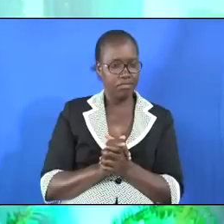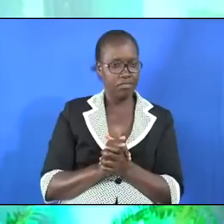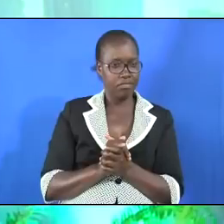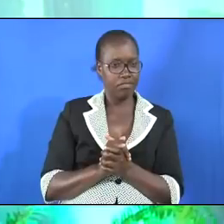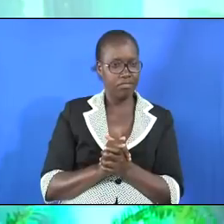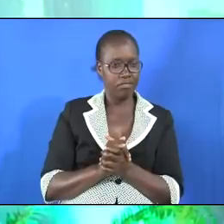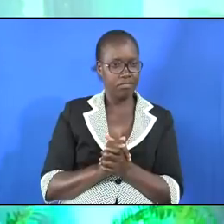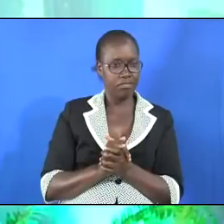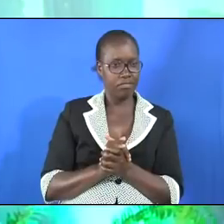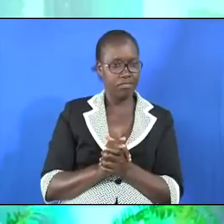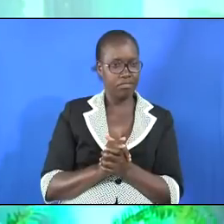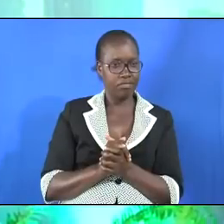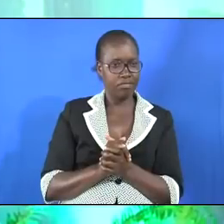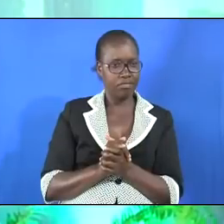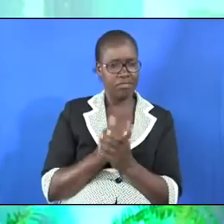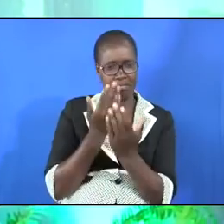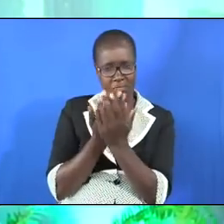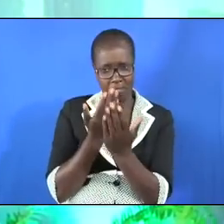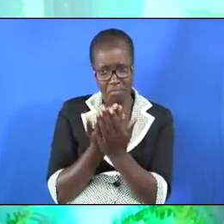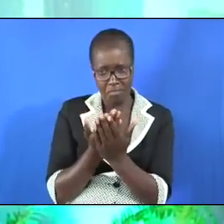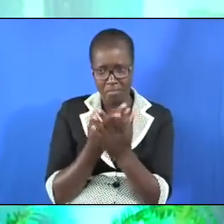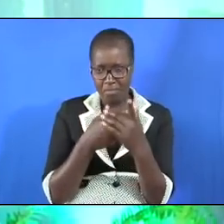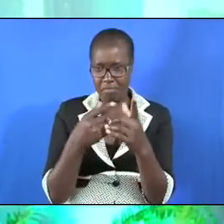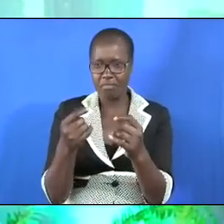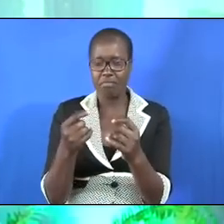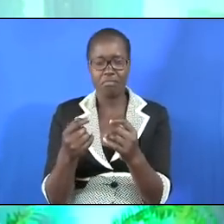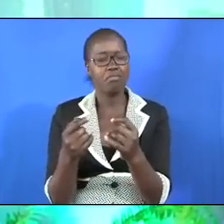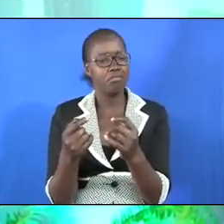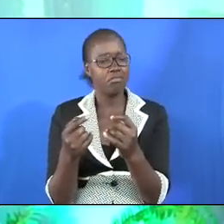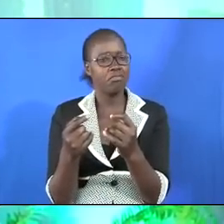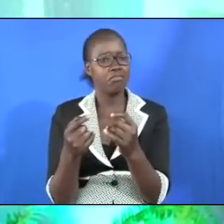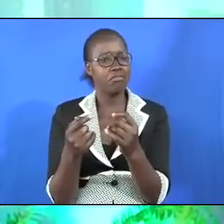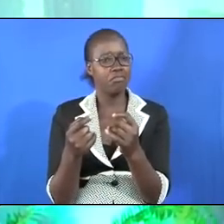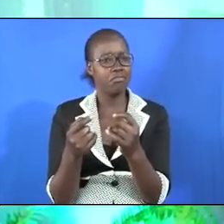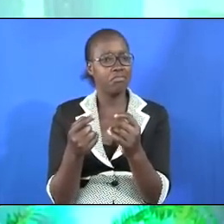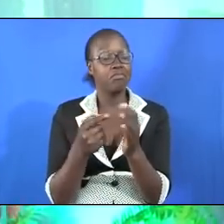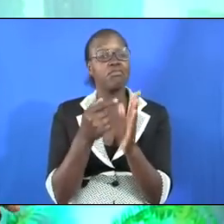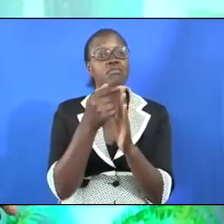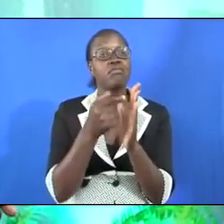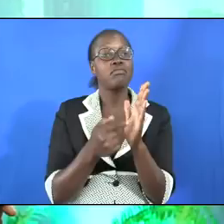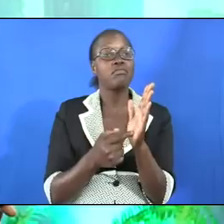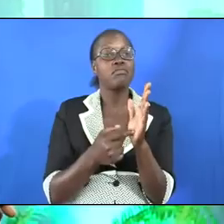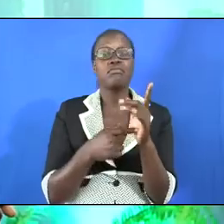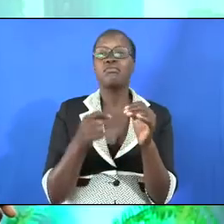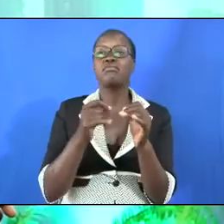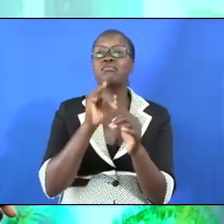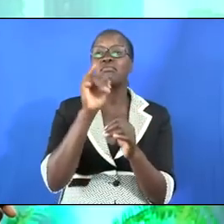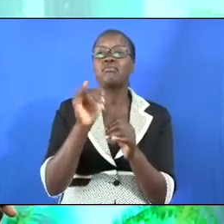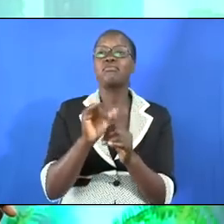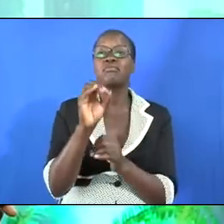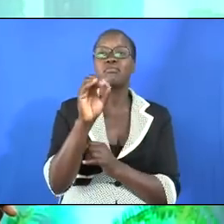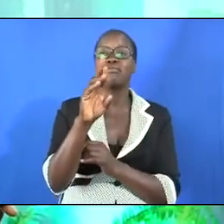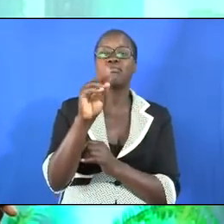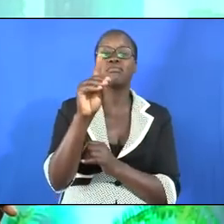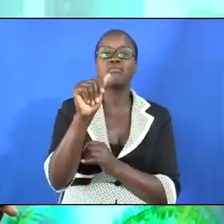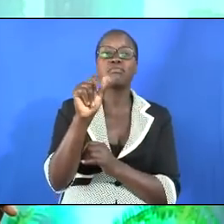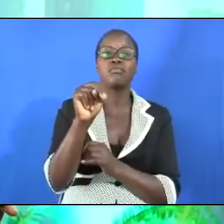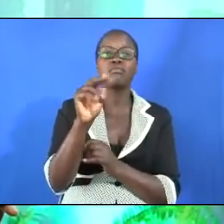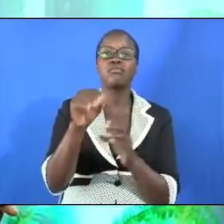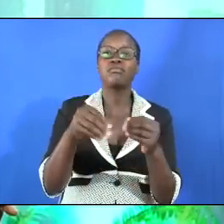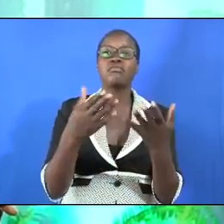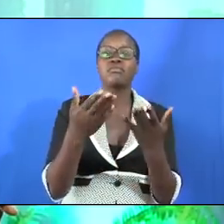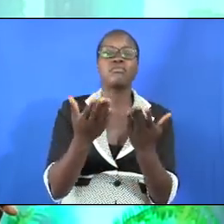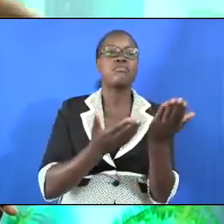the push to go and the instruction to go to Jordan is handed